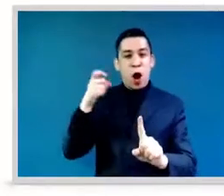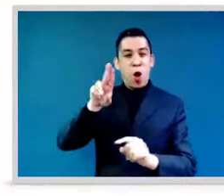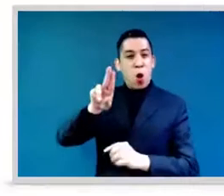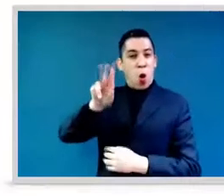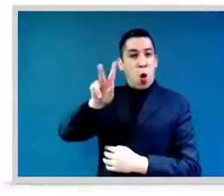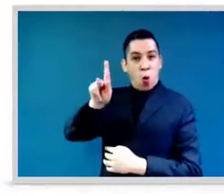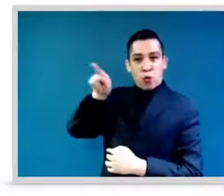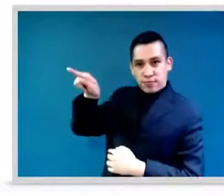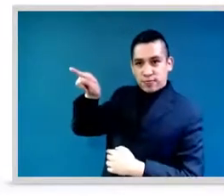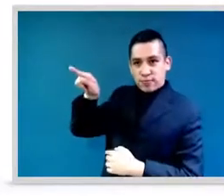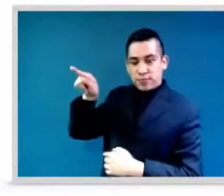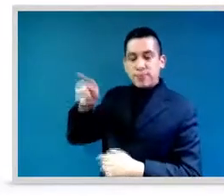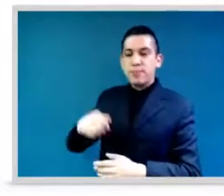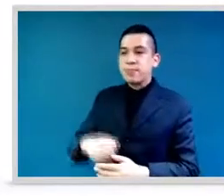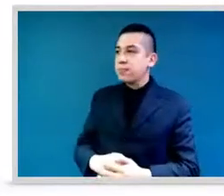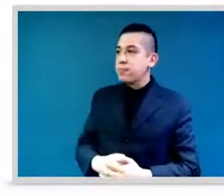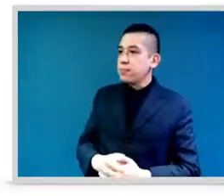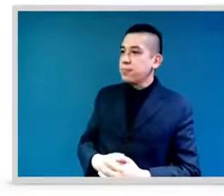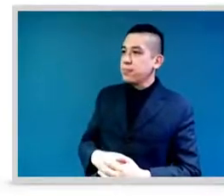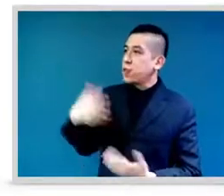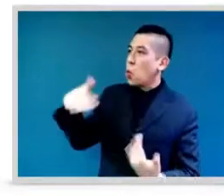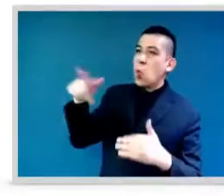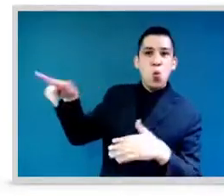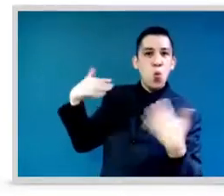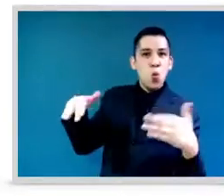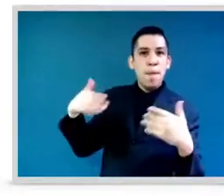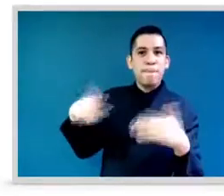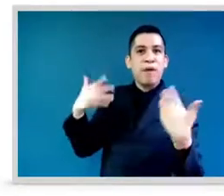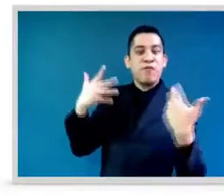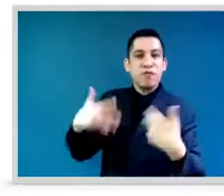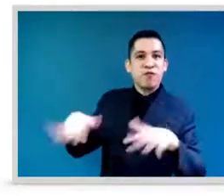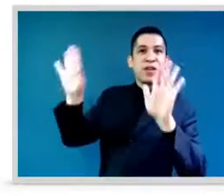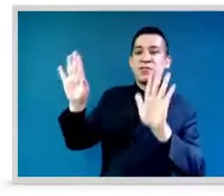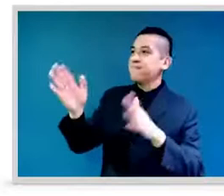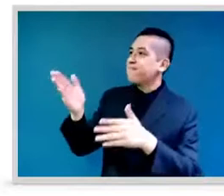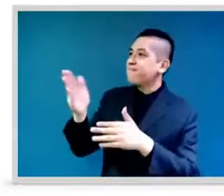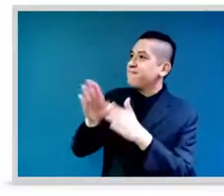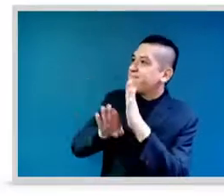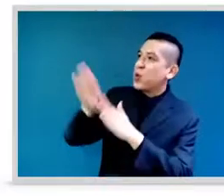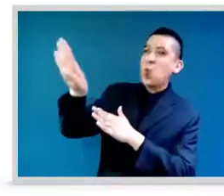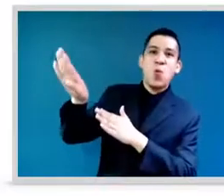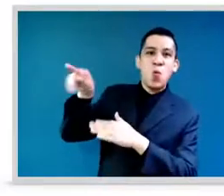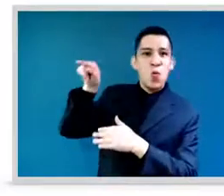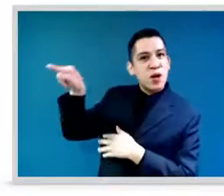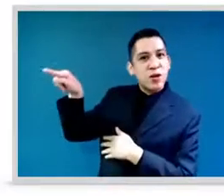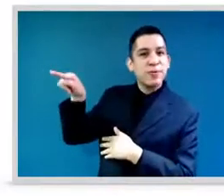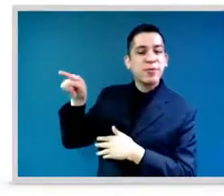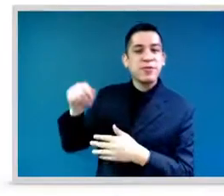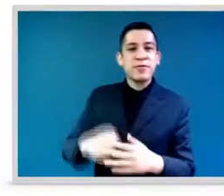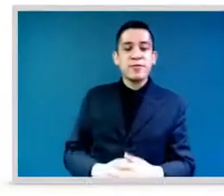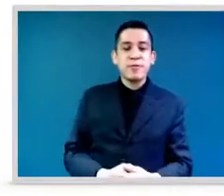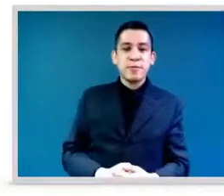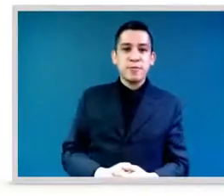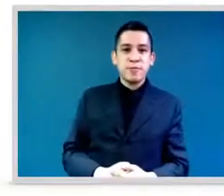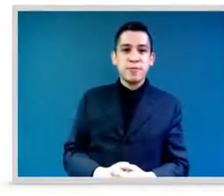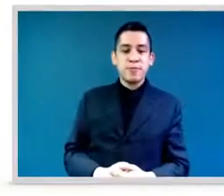now anyone in any school can access period products for free. And so I think there's a lot that we can do as young people, there's